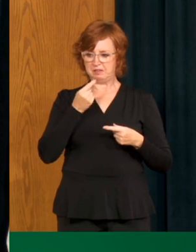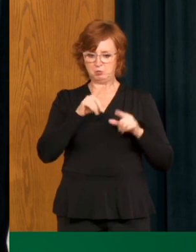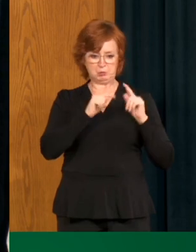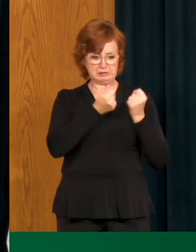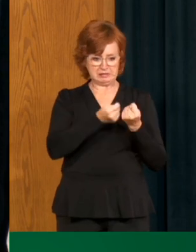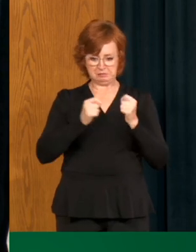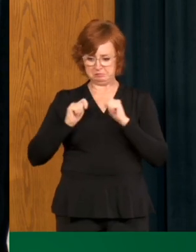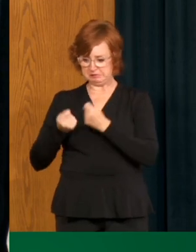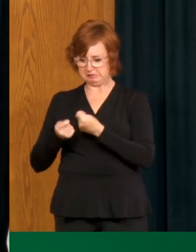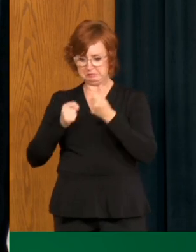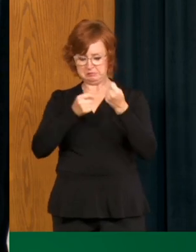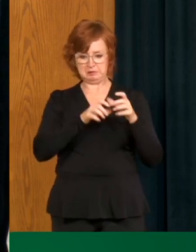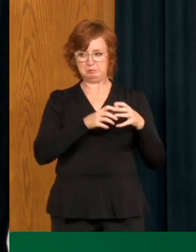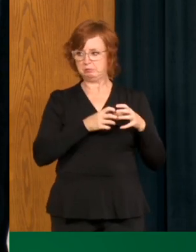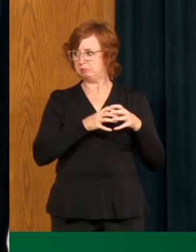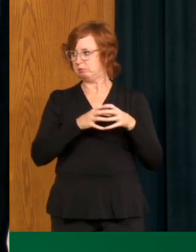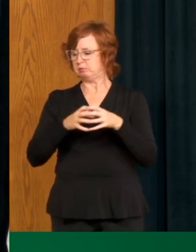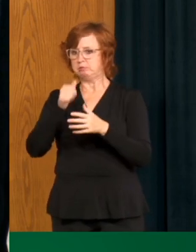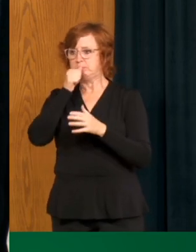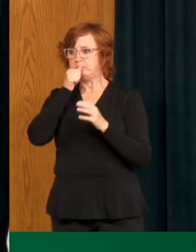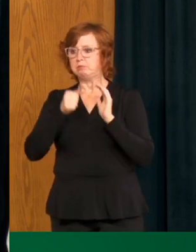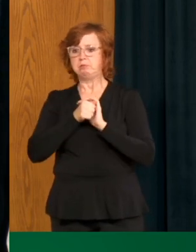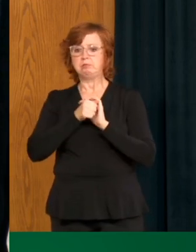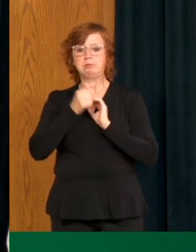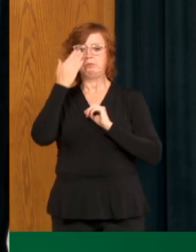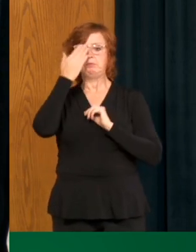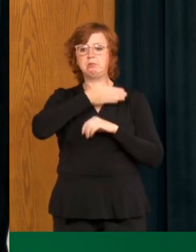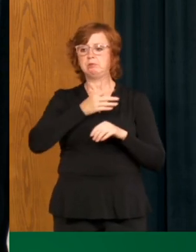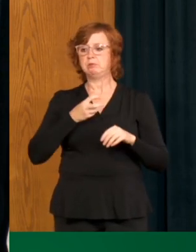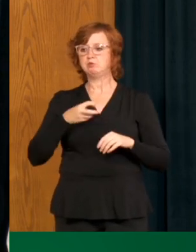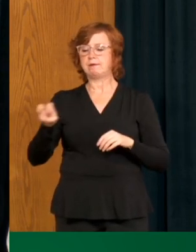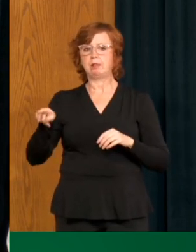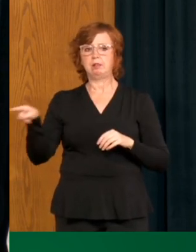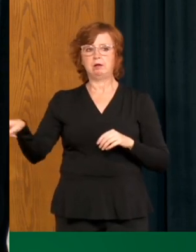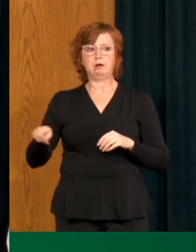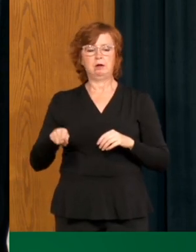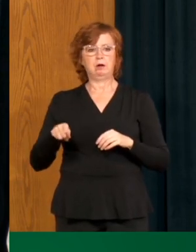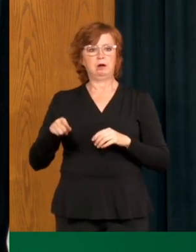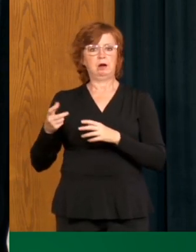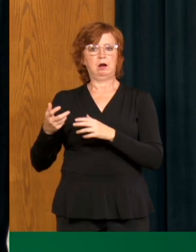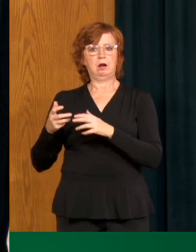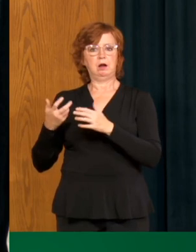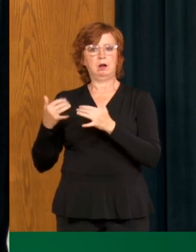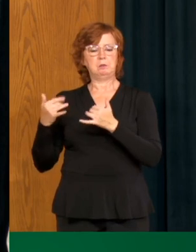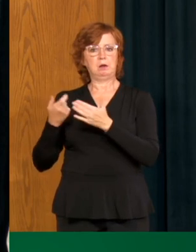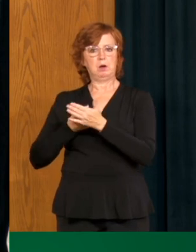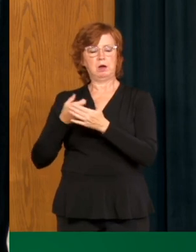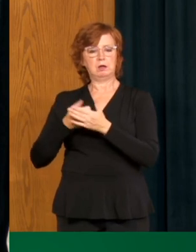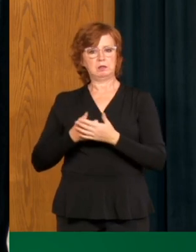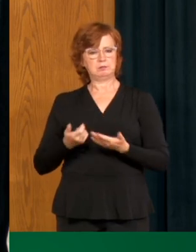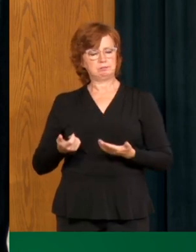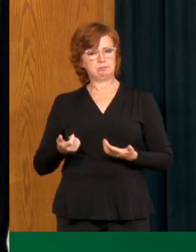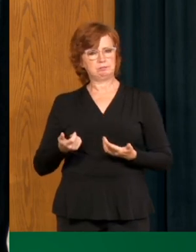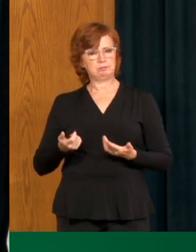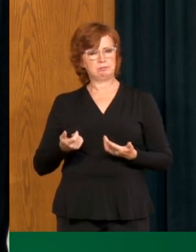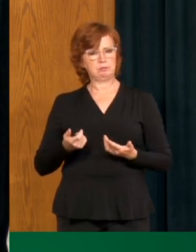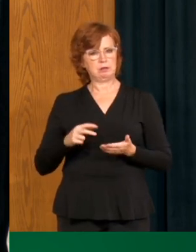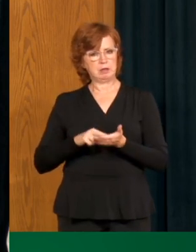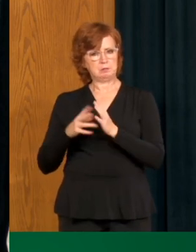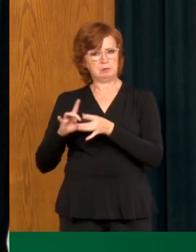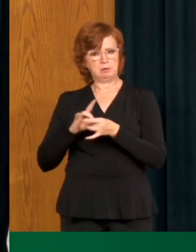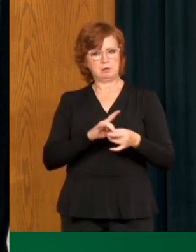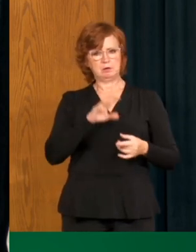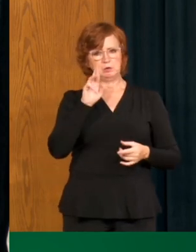uh, put the entire, uh, safe restart of the province, uh, at, at risk. You know, as I said earlier, how we have been